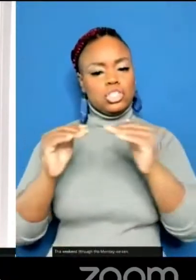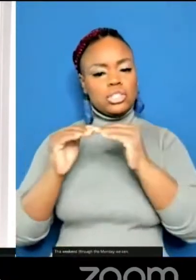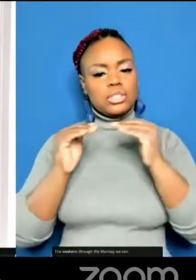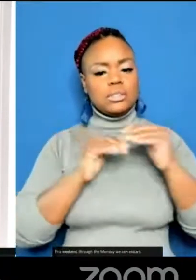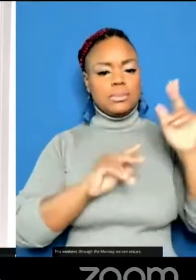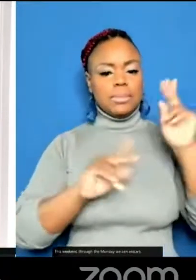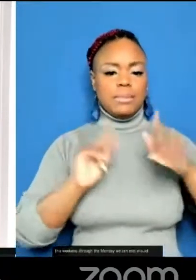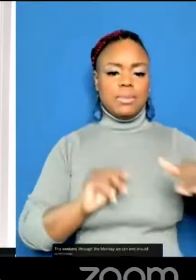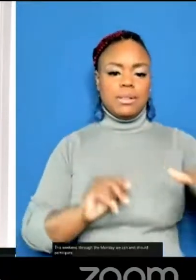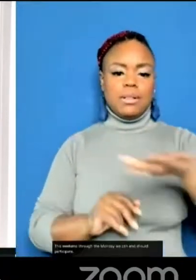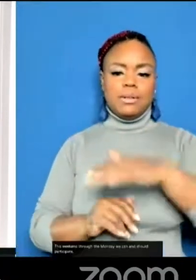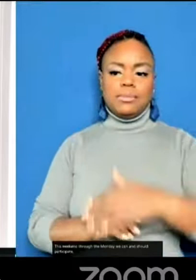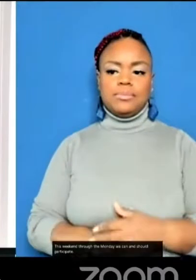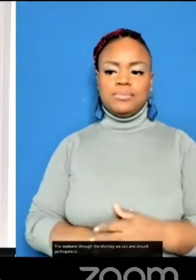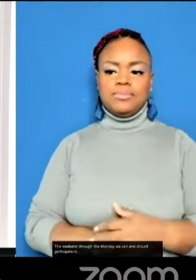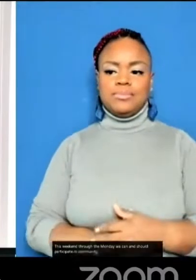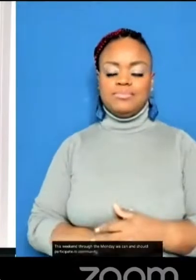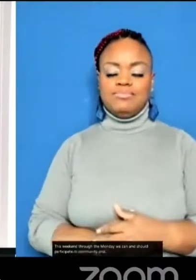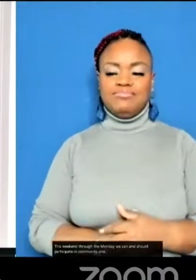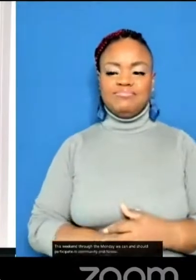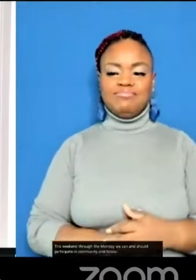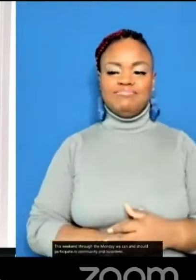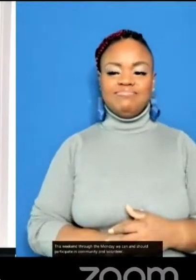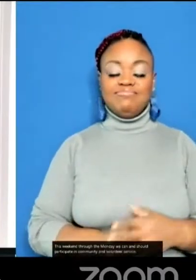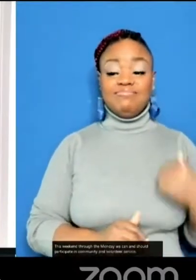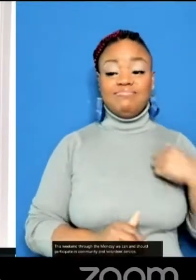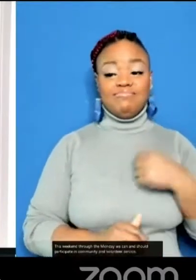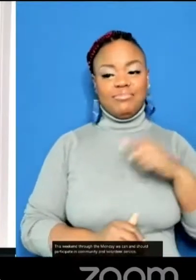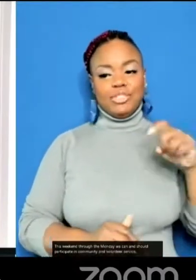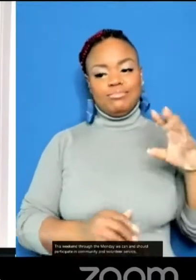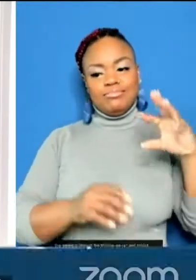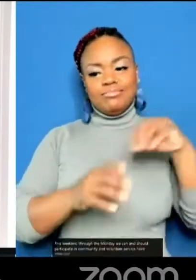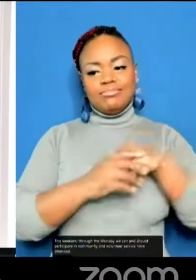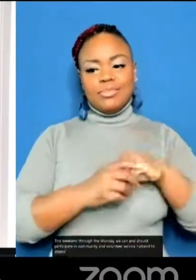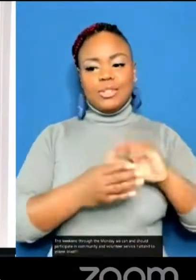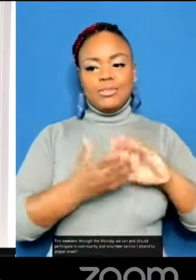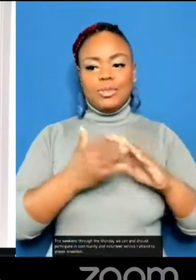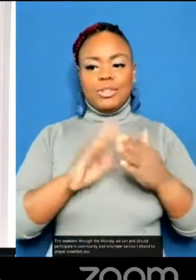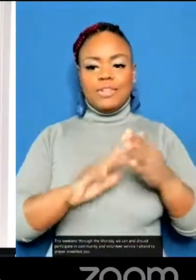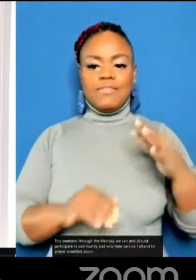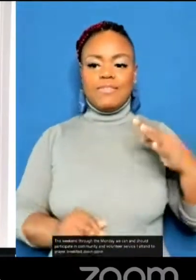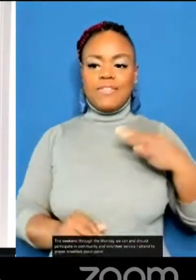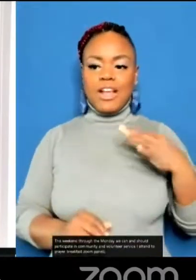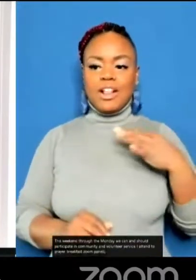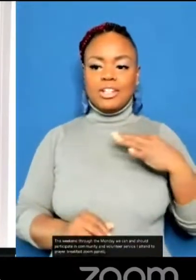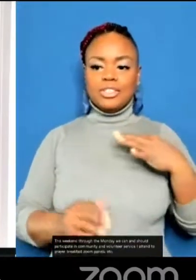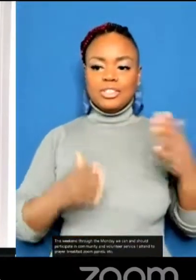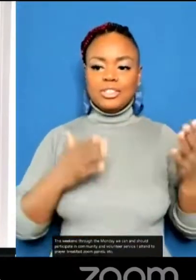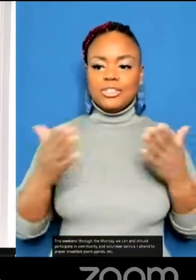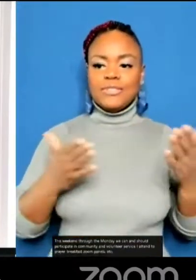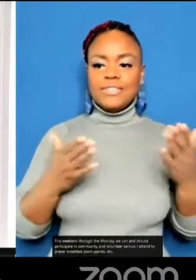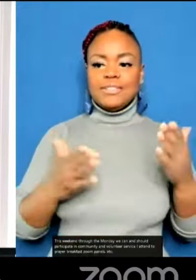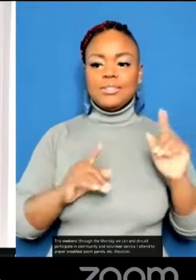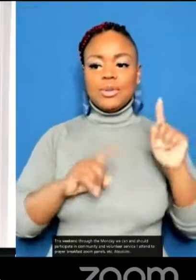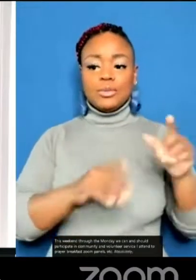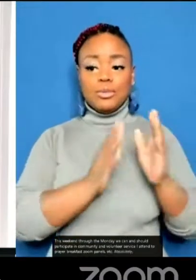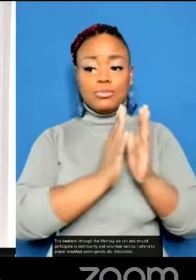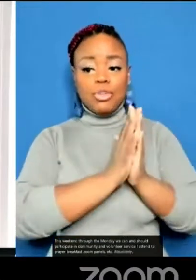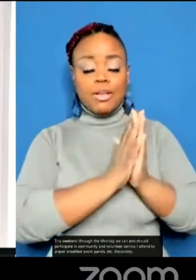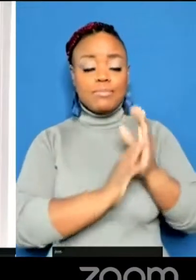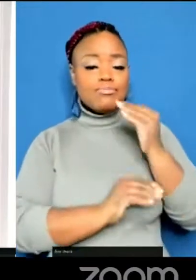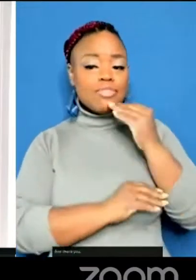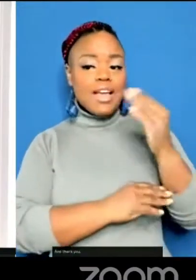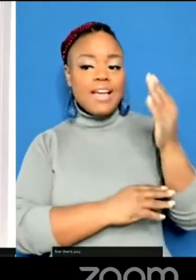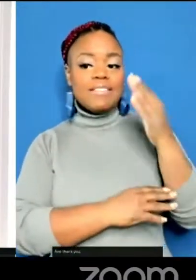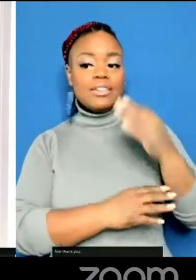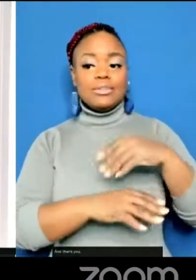should participate in community and volunteer service, attend a prayer breakfast, Zoom panels, etc. Absolutely and thank